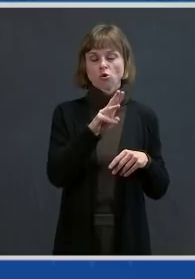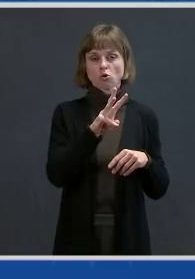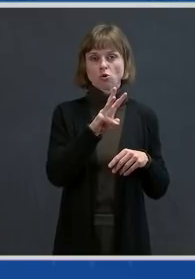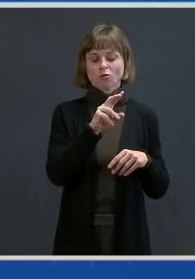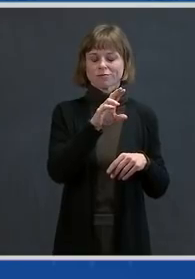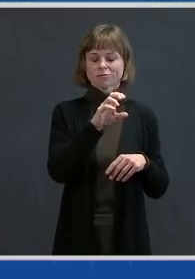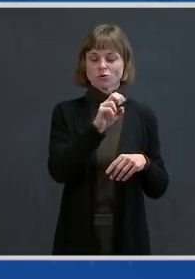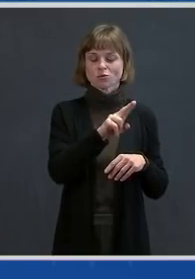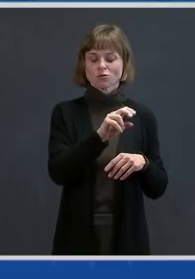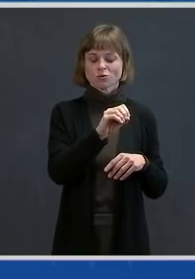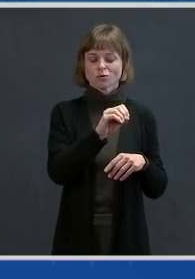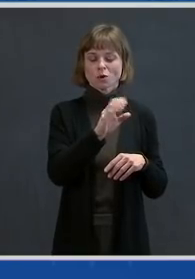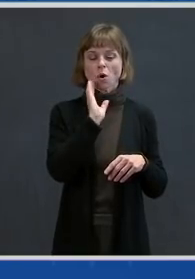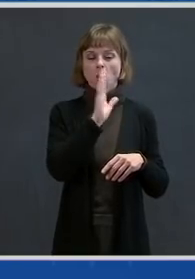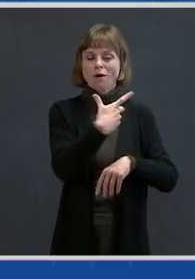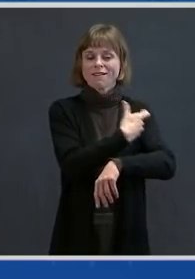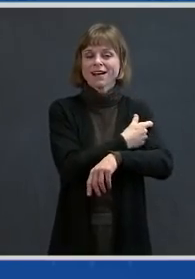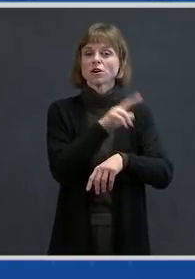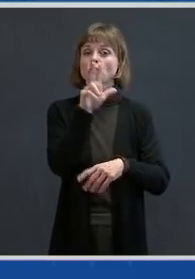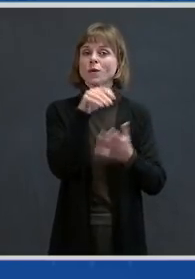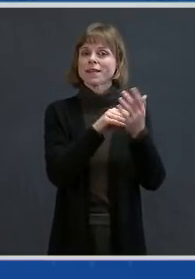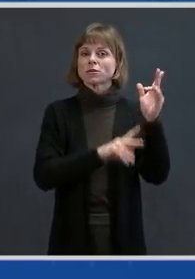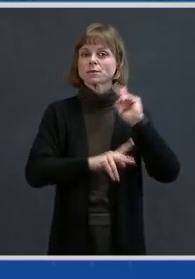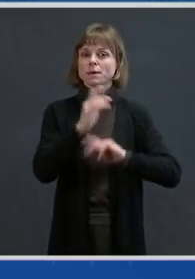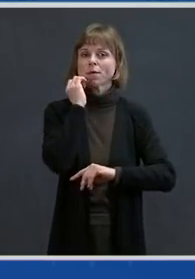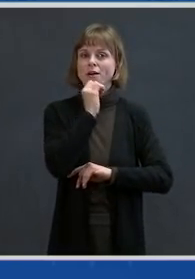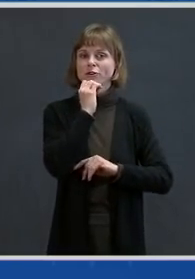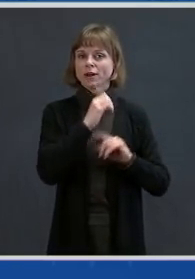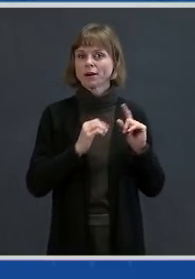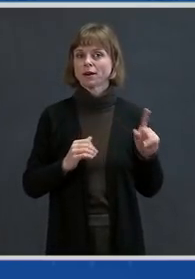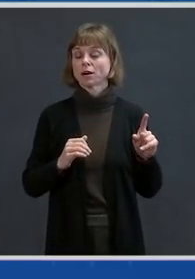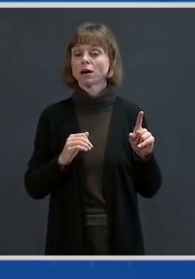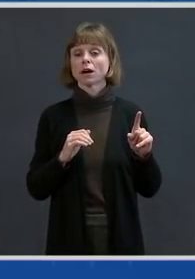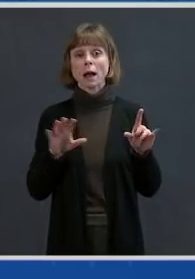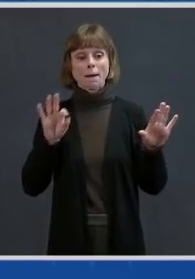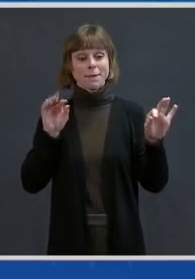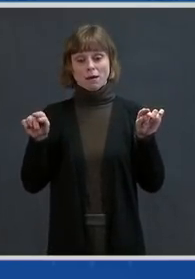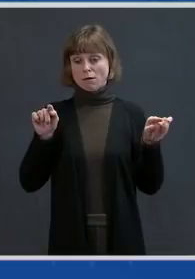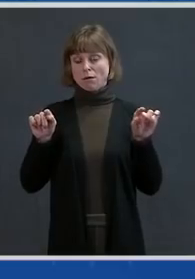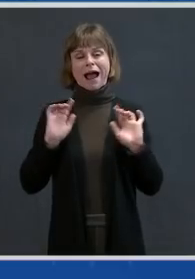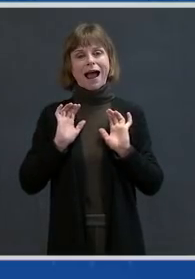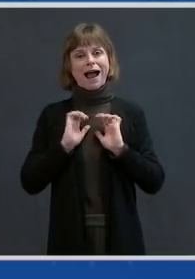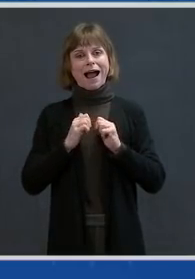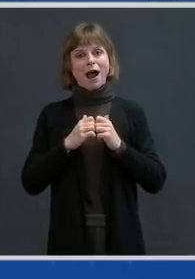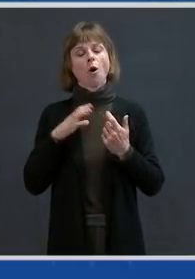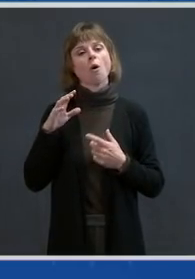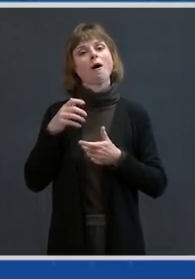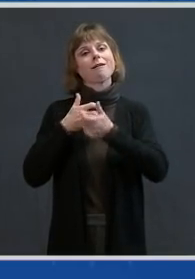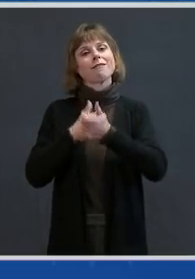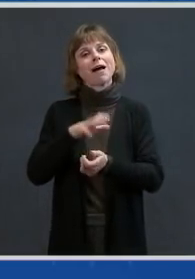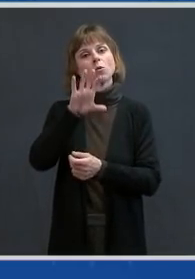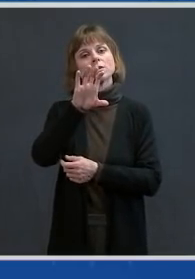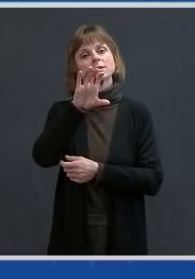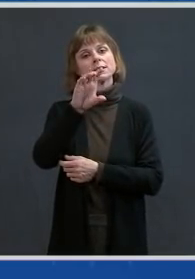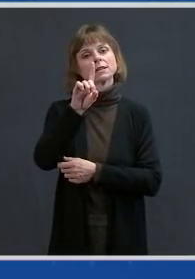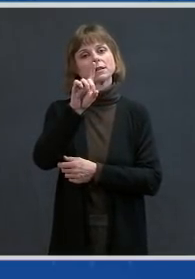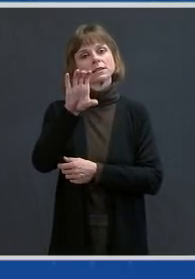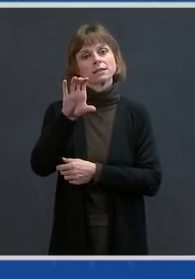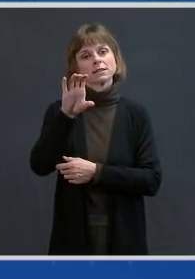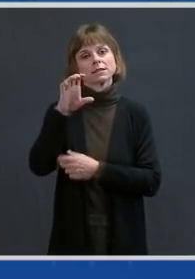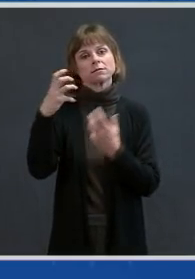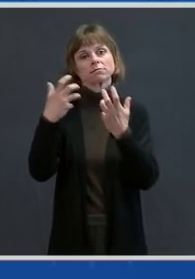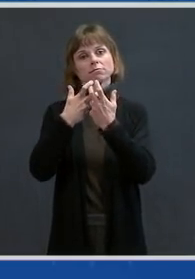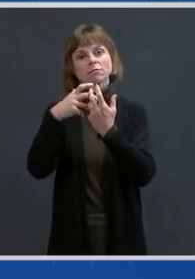,000 people per day. Selection of both of these sites was based on a CDC-FEMA framework developed to target